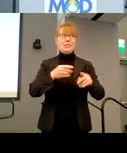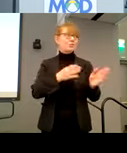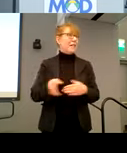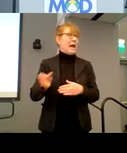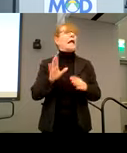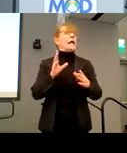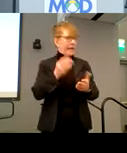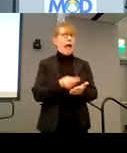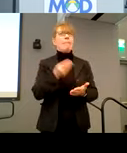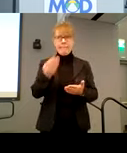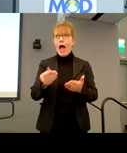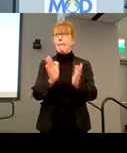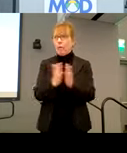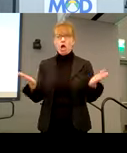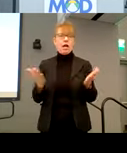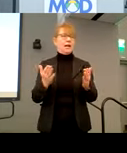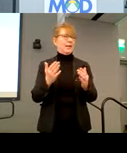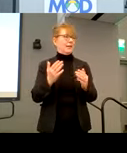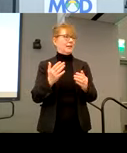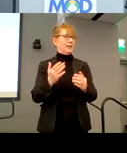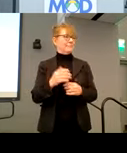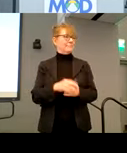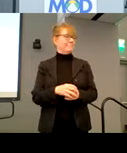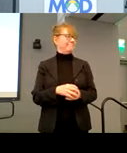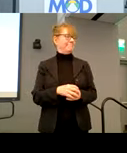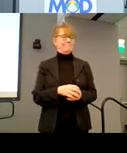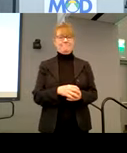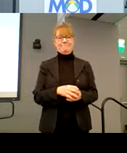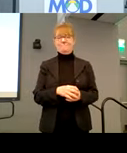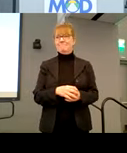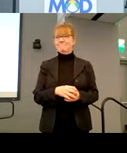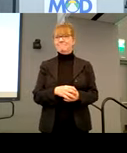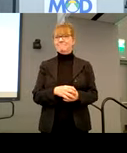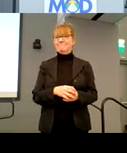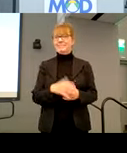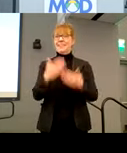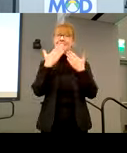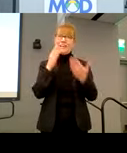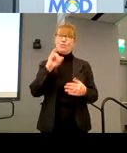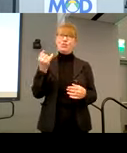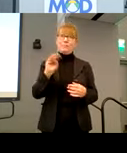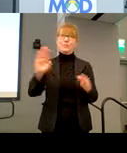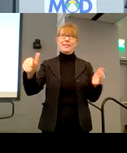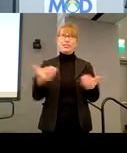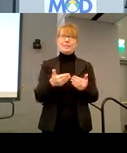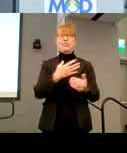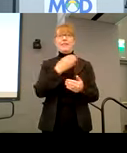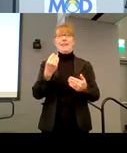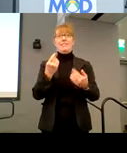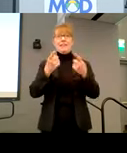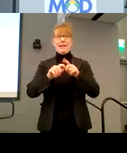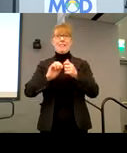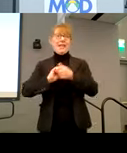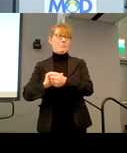book structured negotiation. It's really terrific. Um, thank you, Jim, for the introduction and for the collaboration.